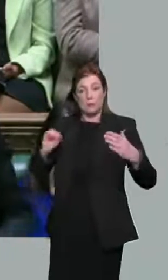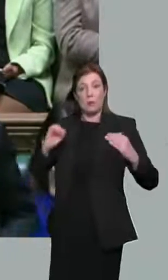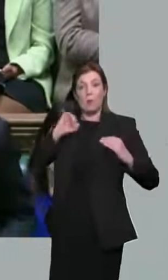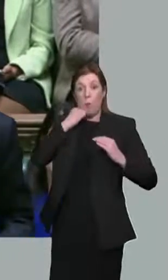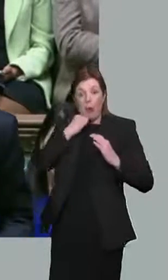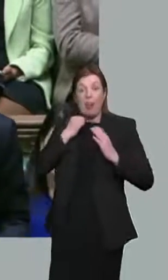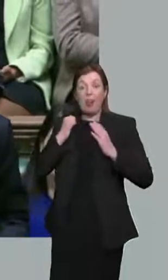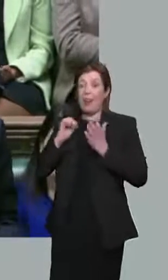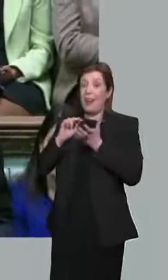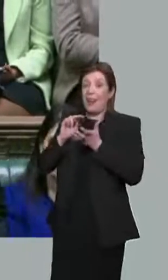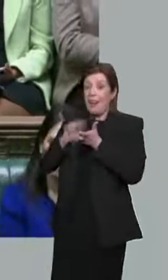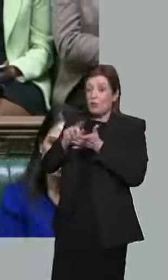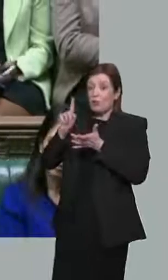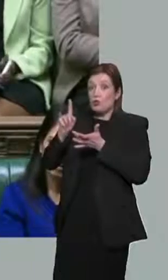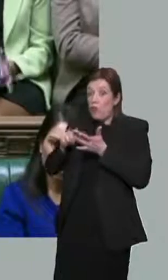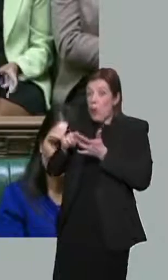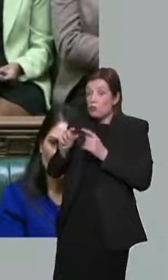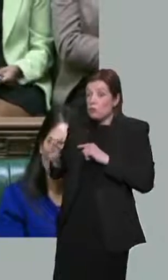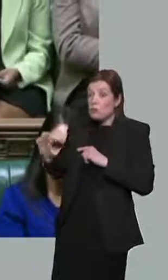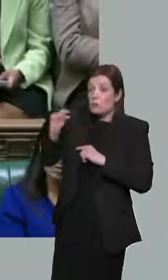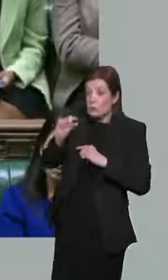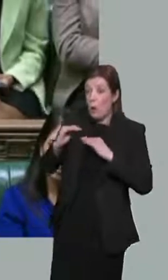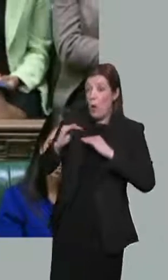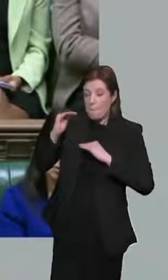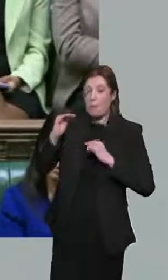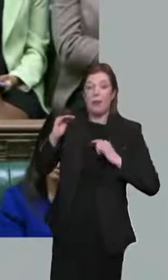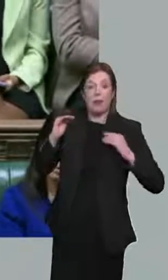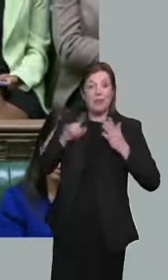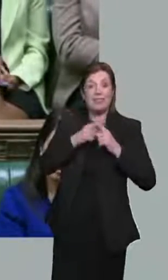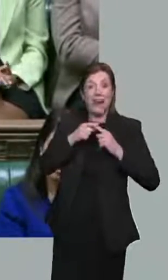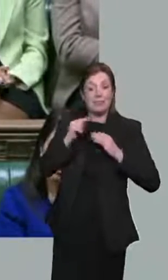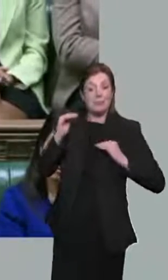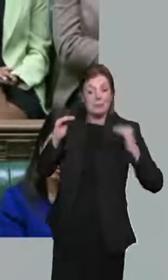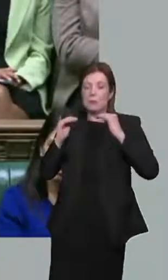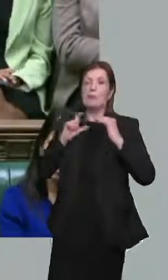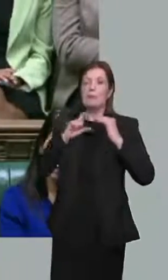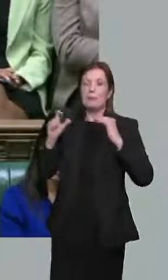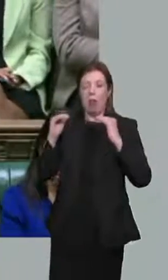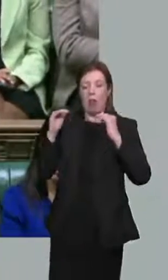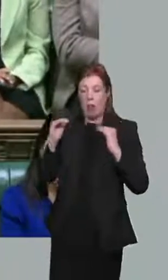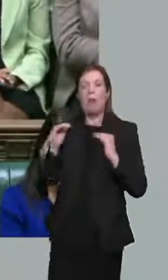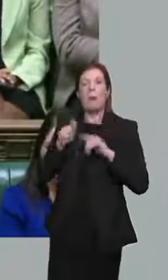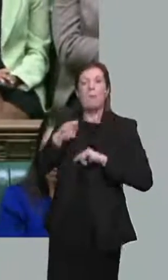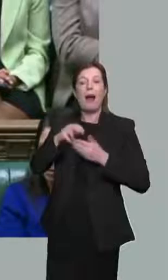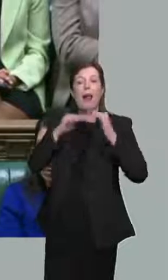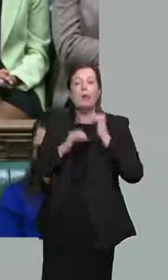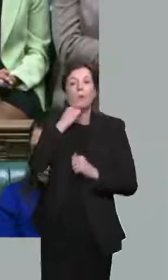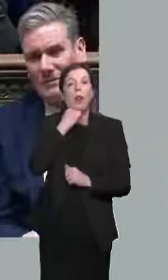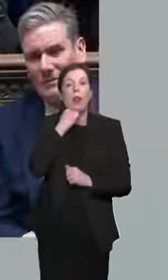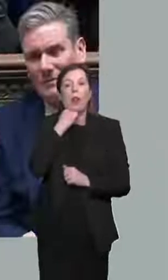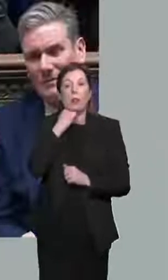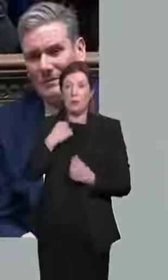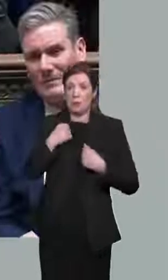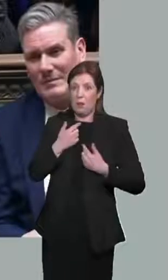accounting for the levy. It is more generous than the policy she is advocating. Combined with the other